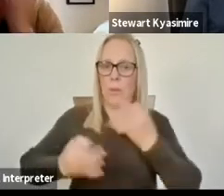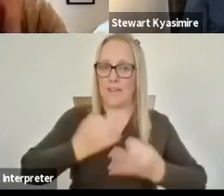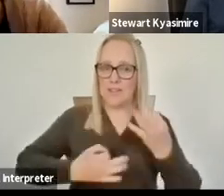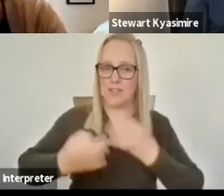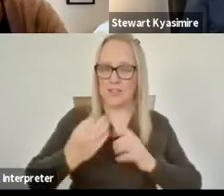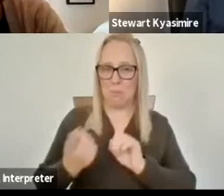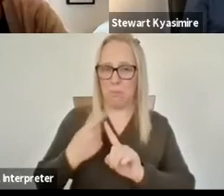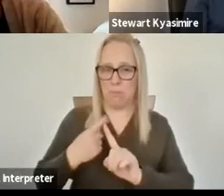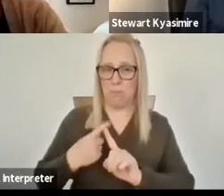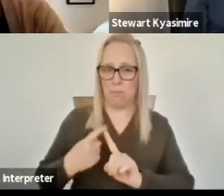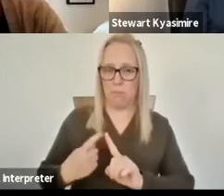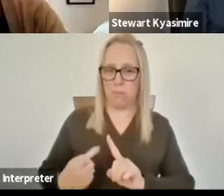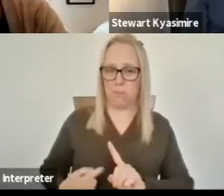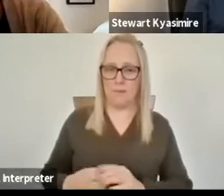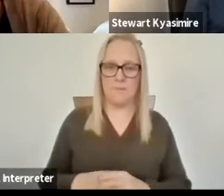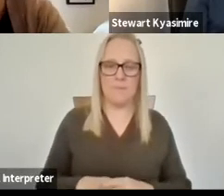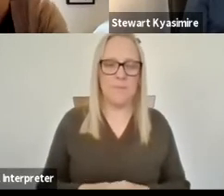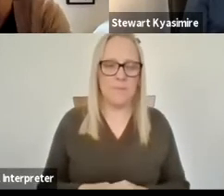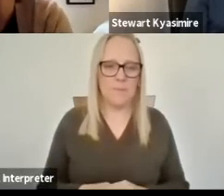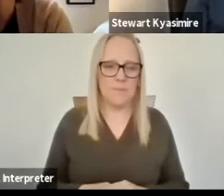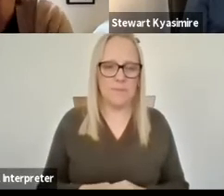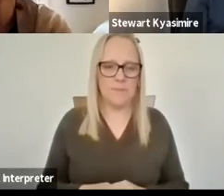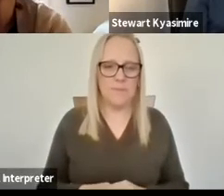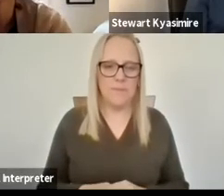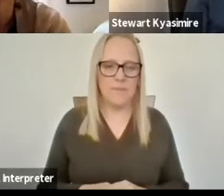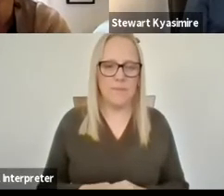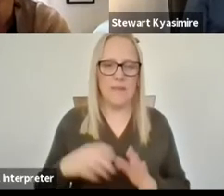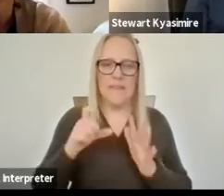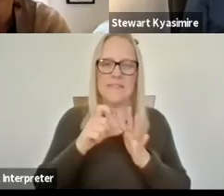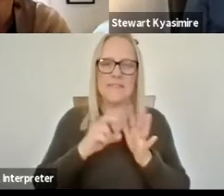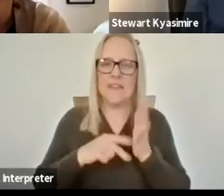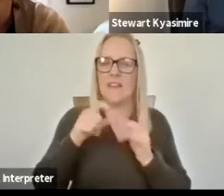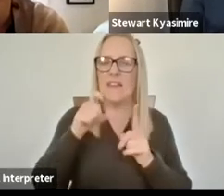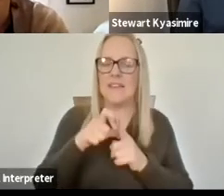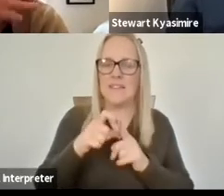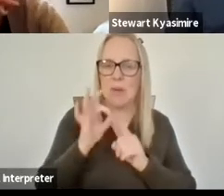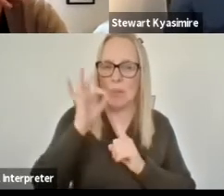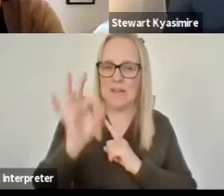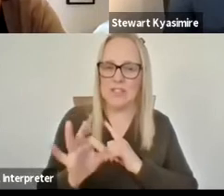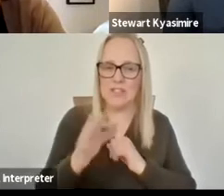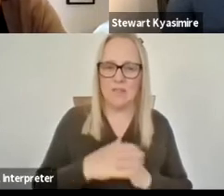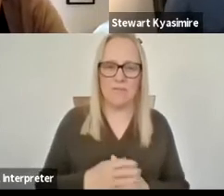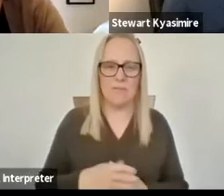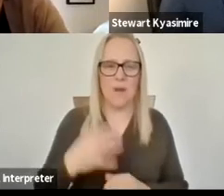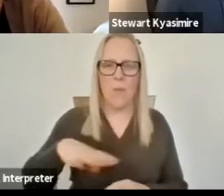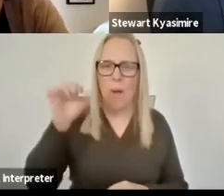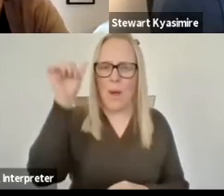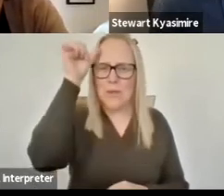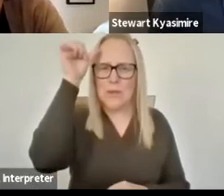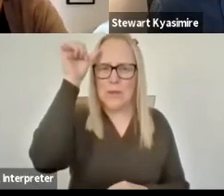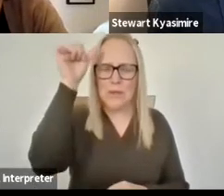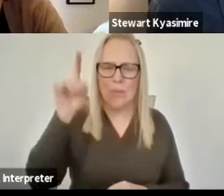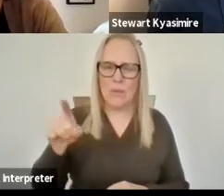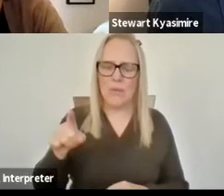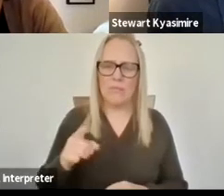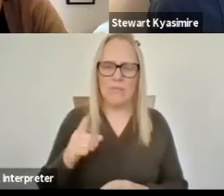are starting to come through so we've got a question from david waring uh he's wondering about the idea of slowing down or pausing